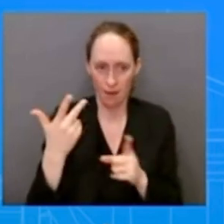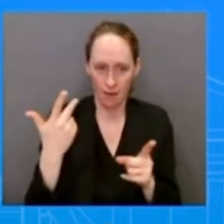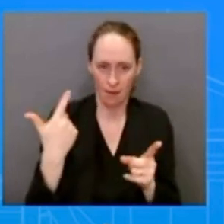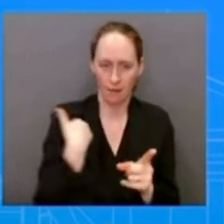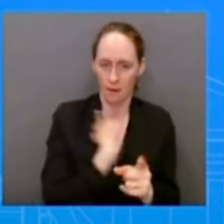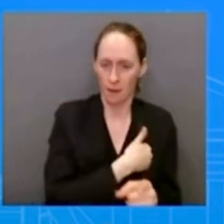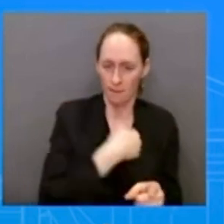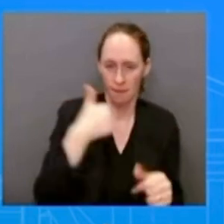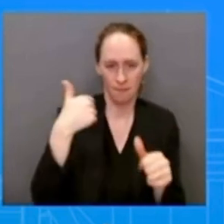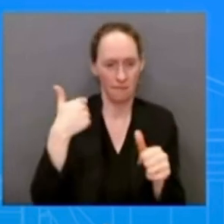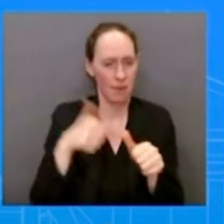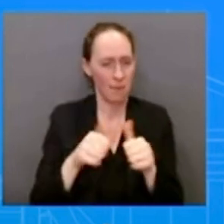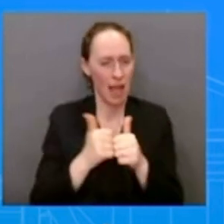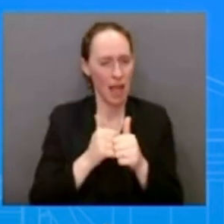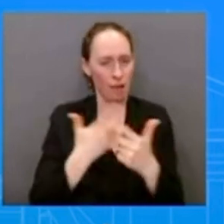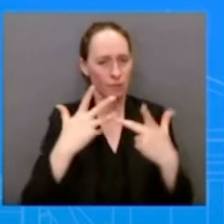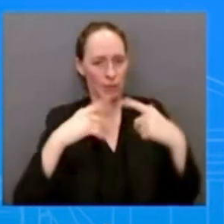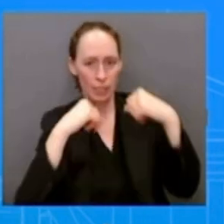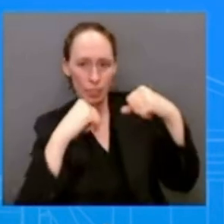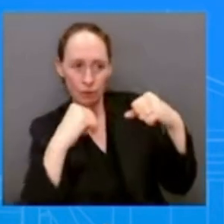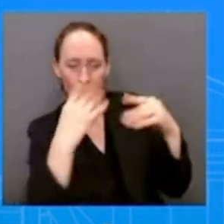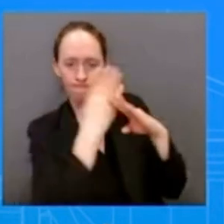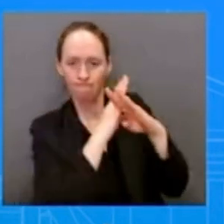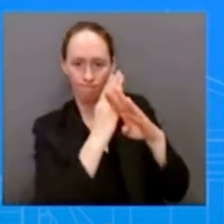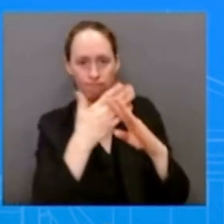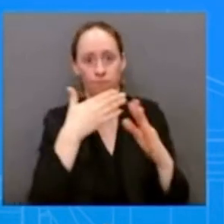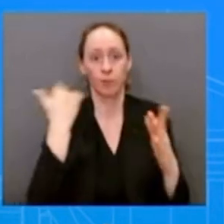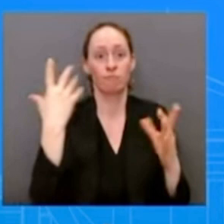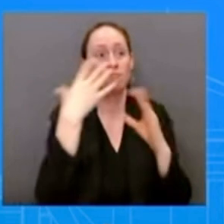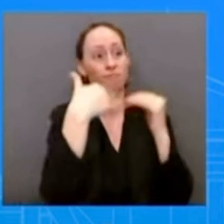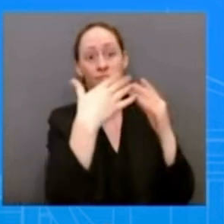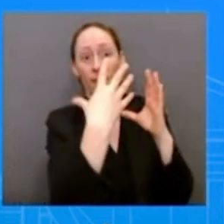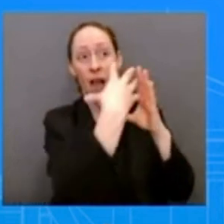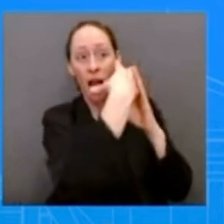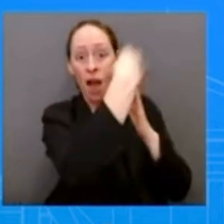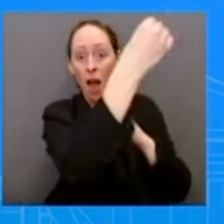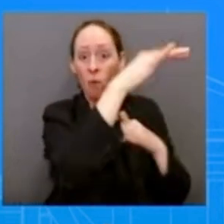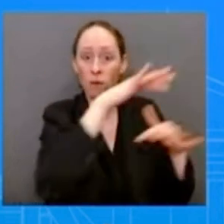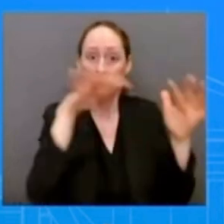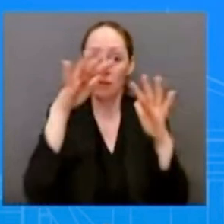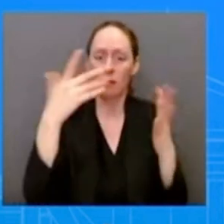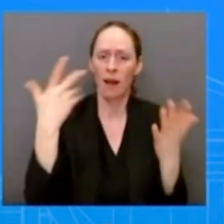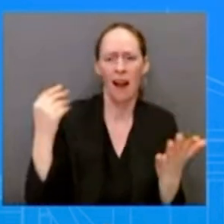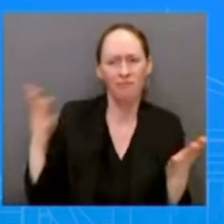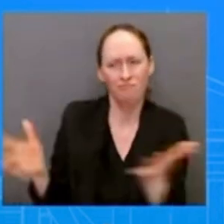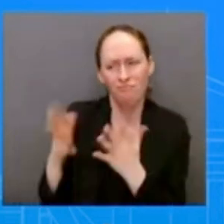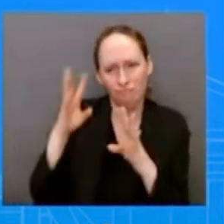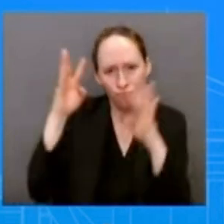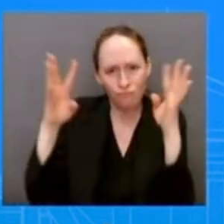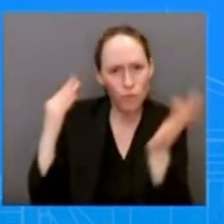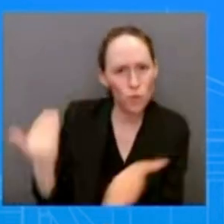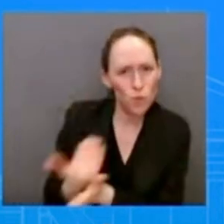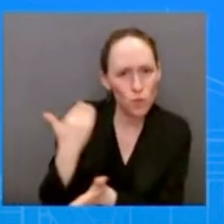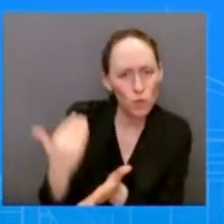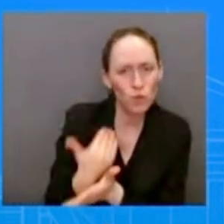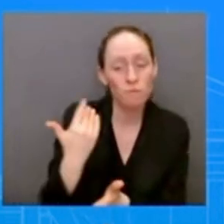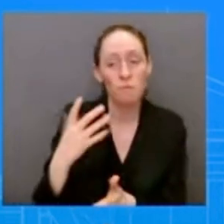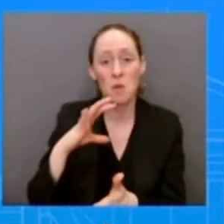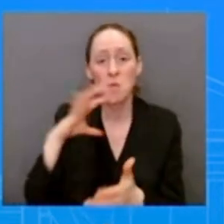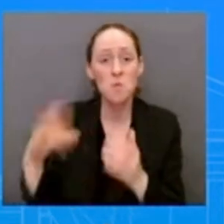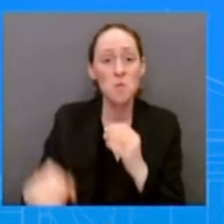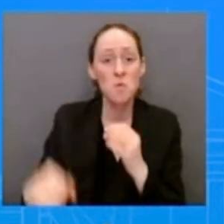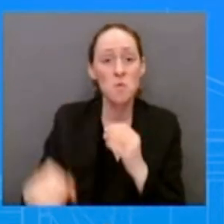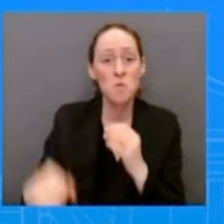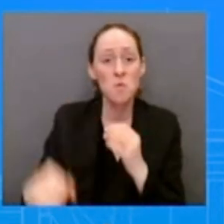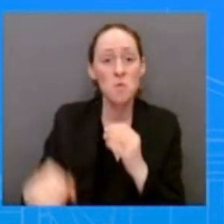uh at the cutting edge all the time and so modernization of air defense capabilities and certainly in norad specifically is something that uh we never take for